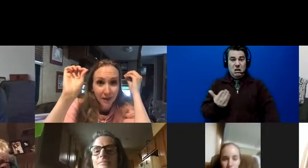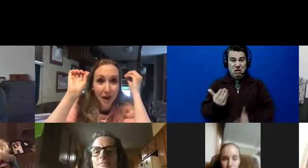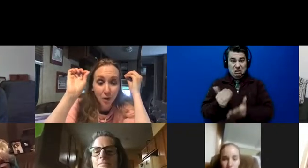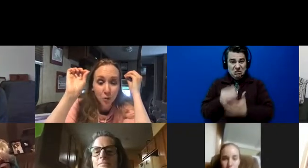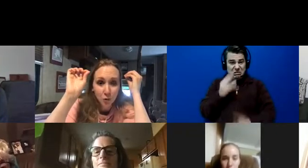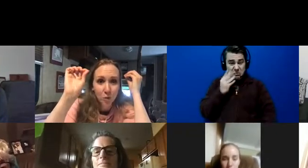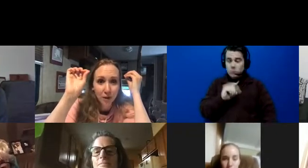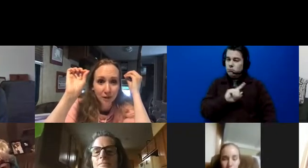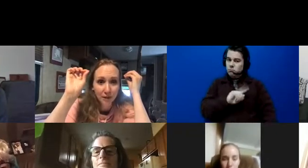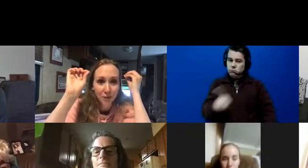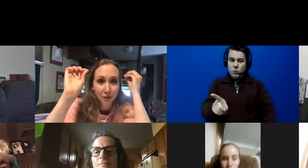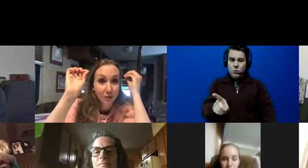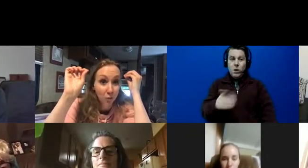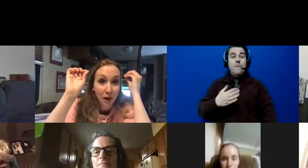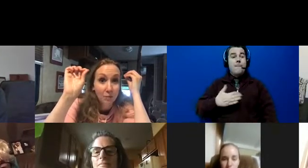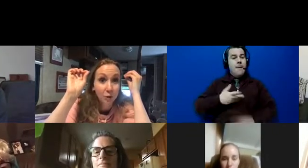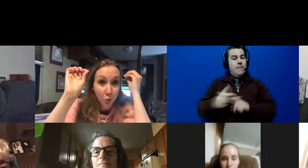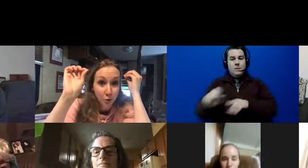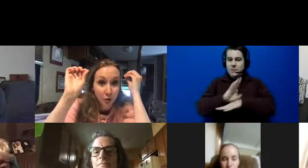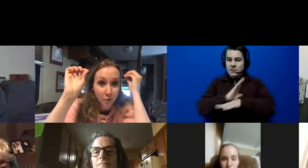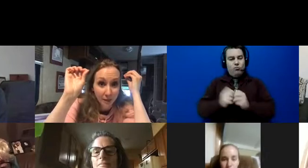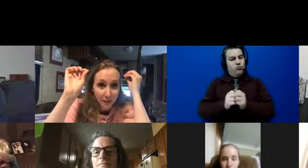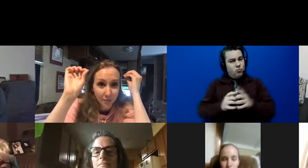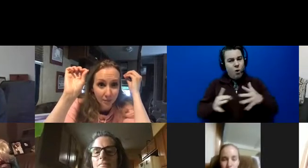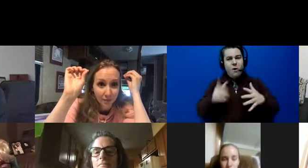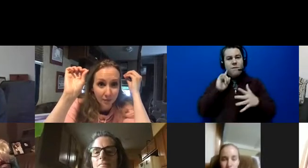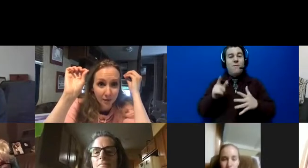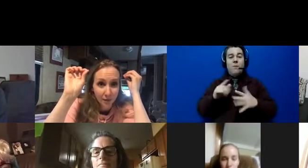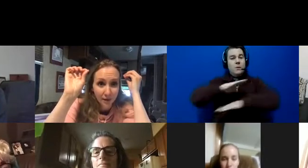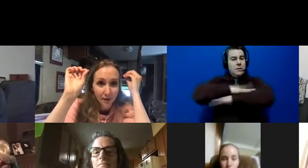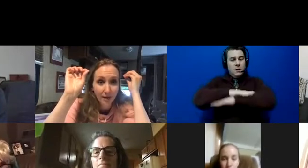And I will grow my plexus business so I can put groceries on my table.